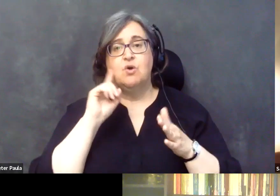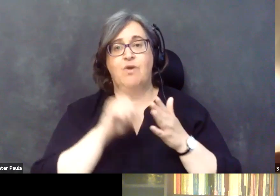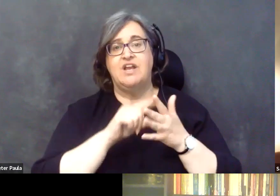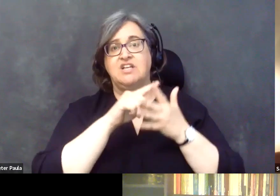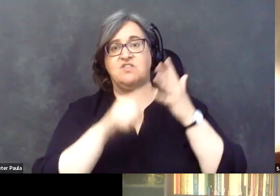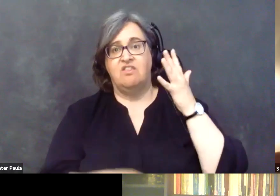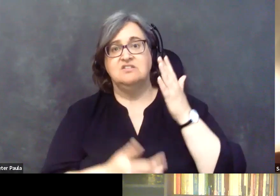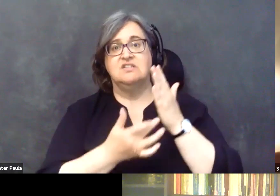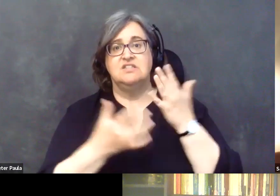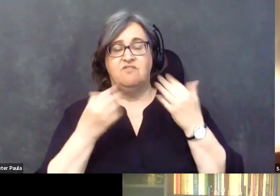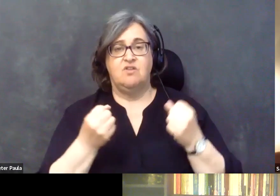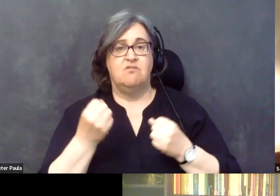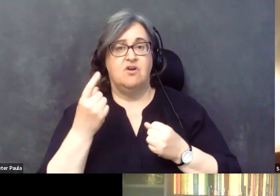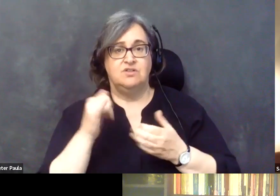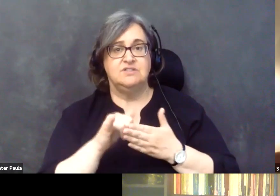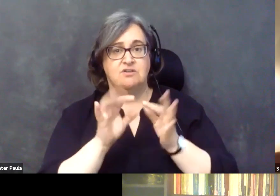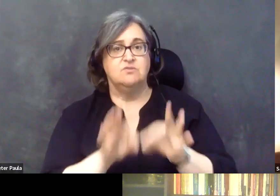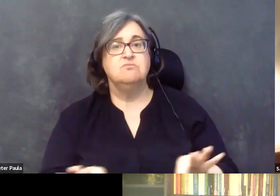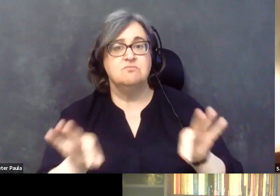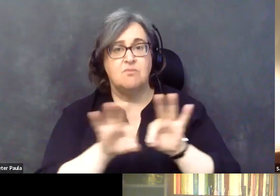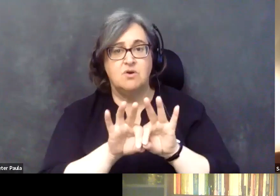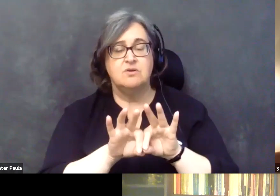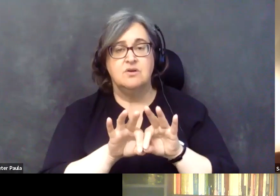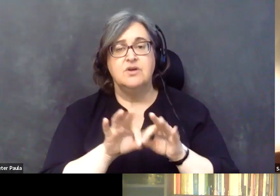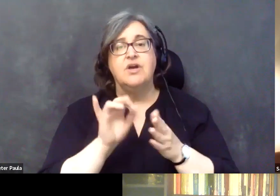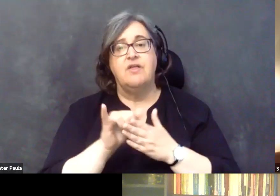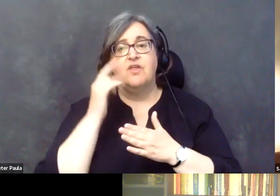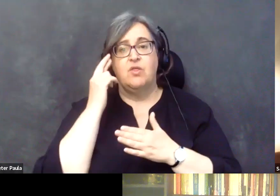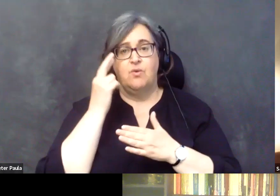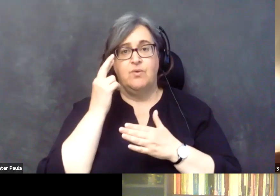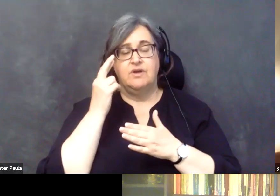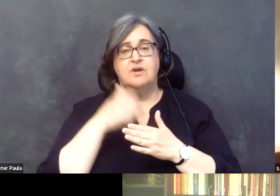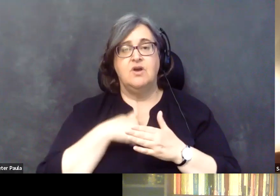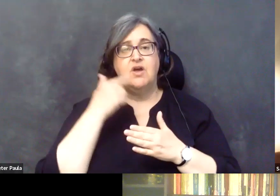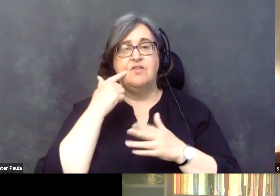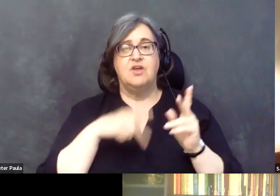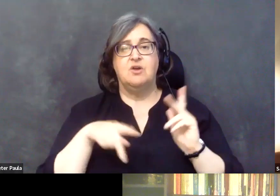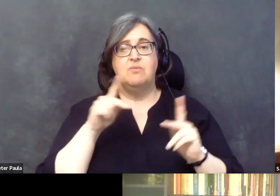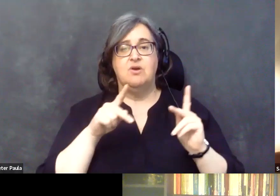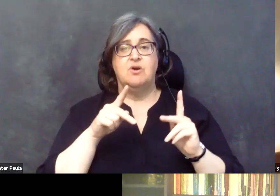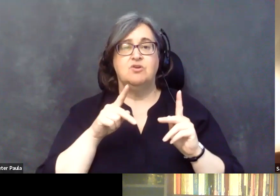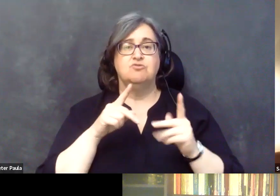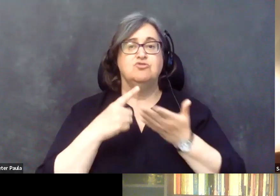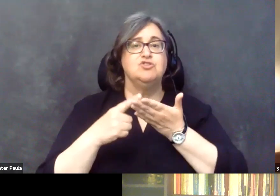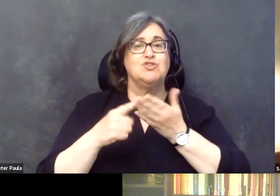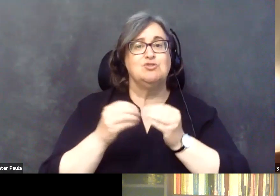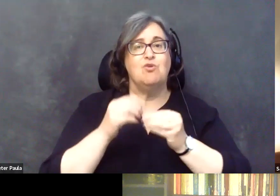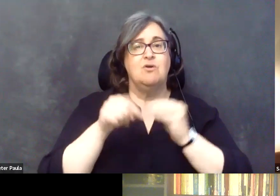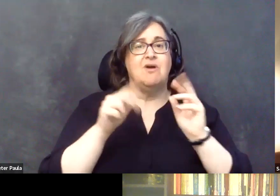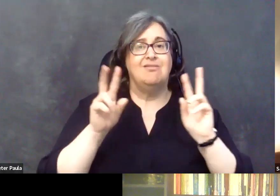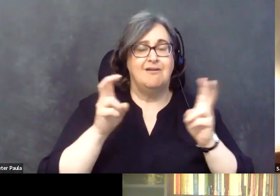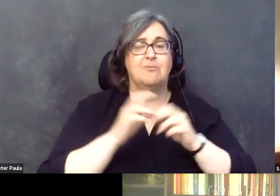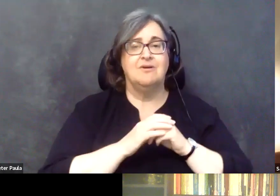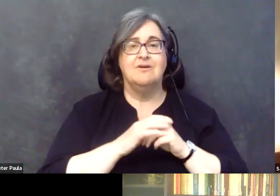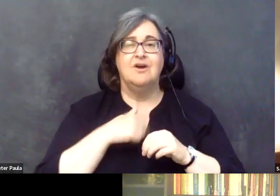they recognize the merits of telehealth and, and that's the reason that I think people are talking more about it. I think there'll be